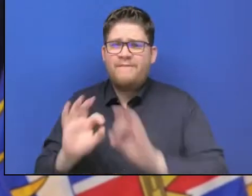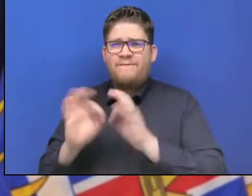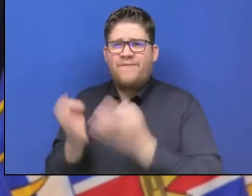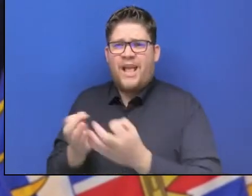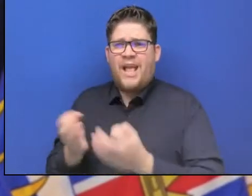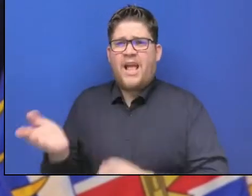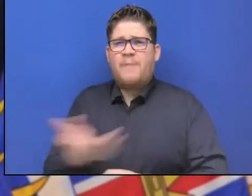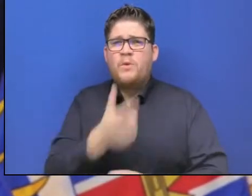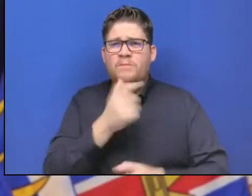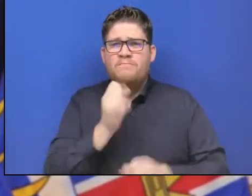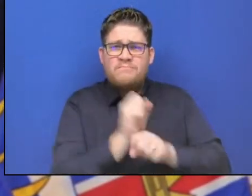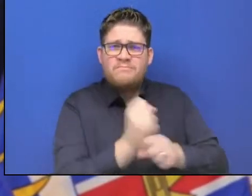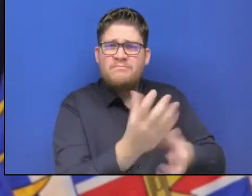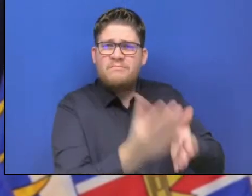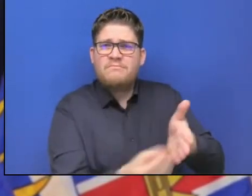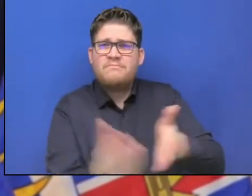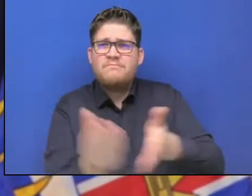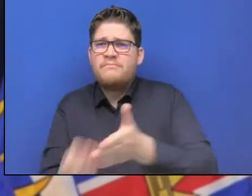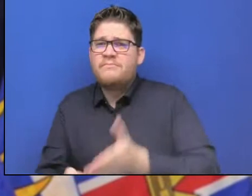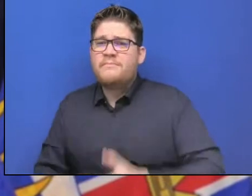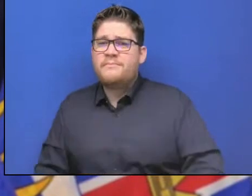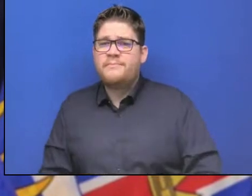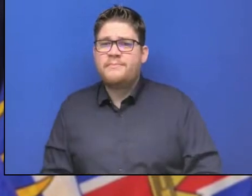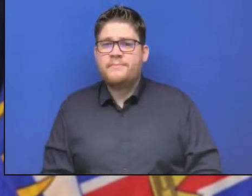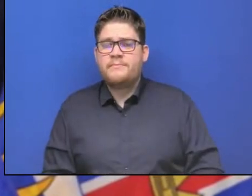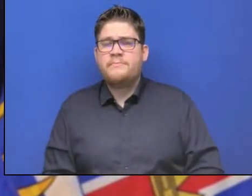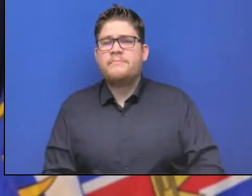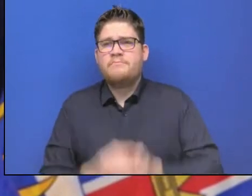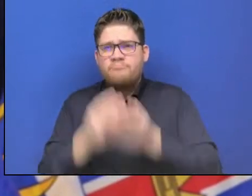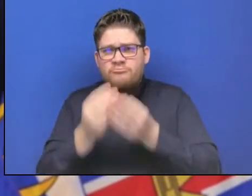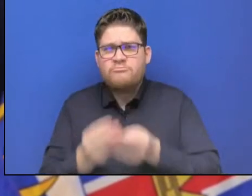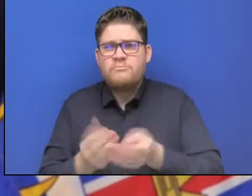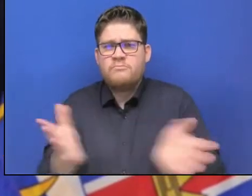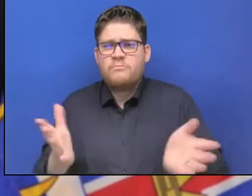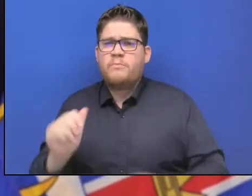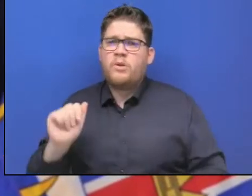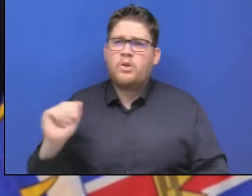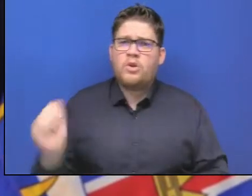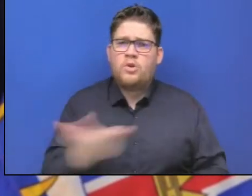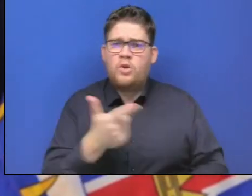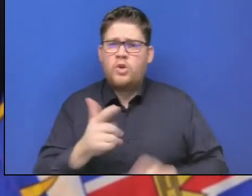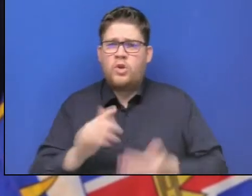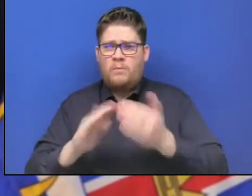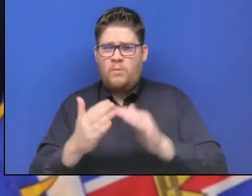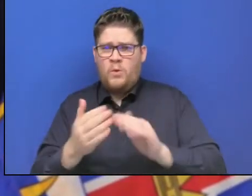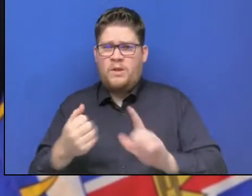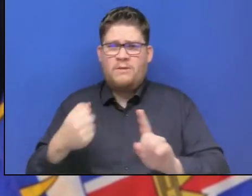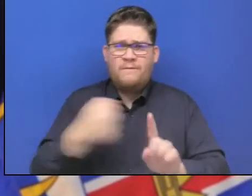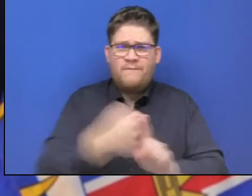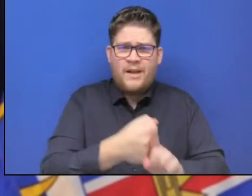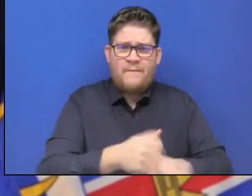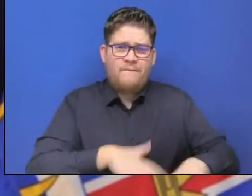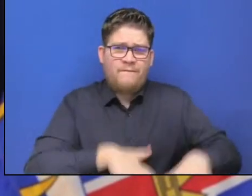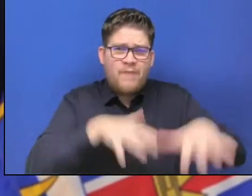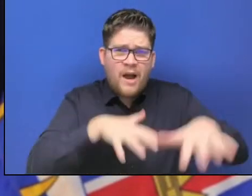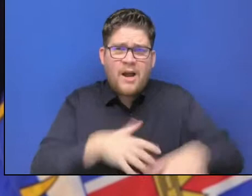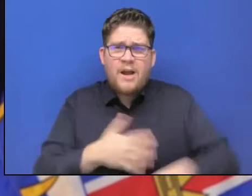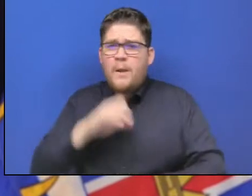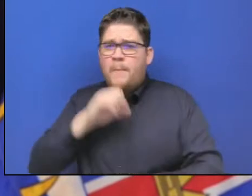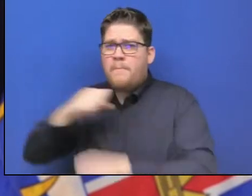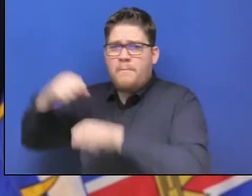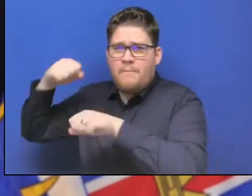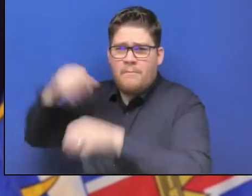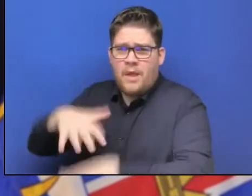ones. And I want to assure people in all communities impacted by floods and mudslides that we are here for you. We're working